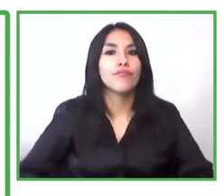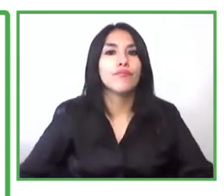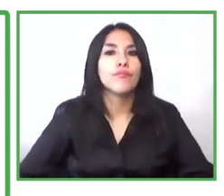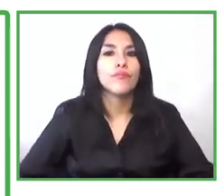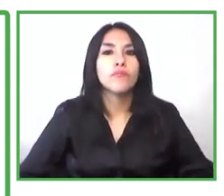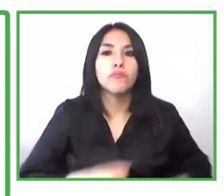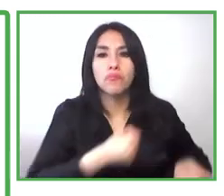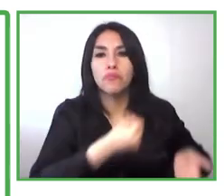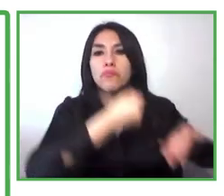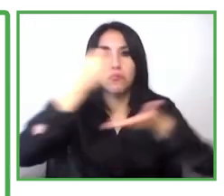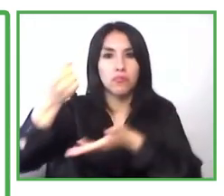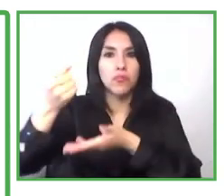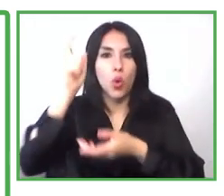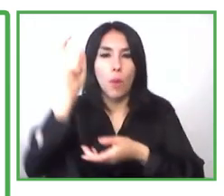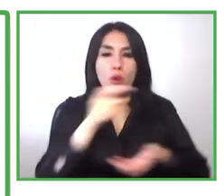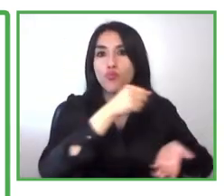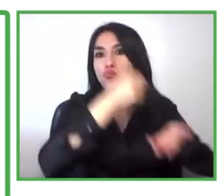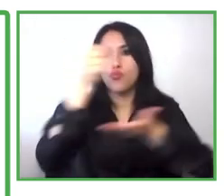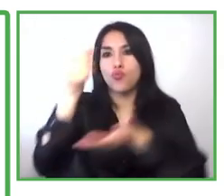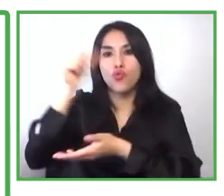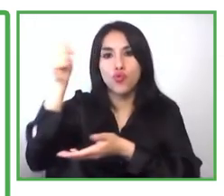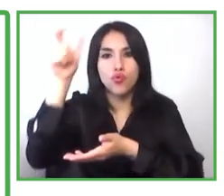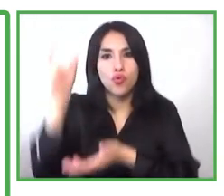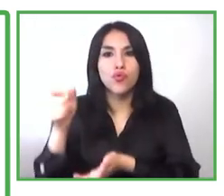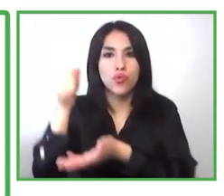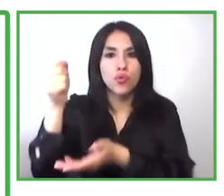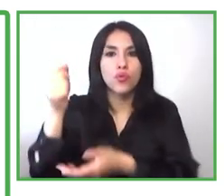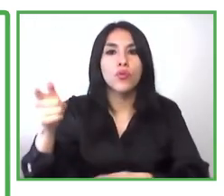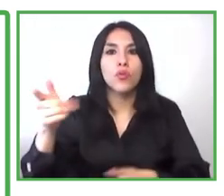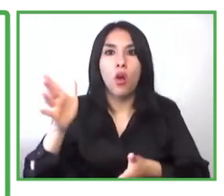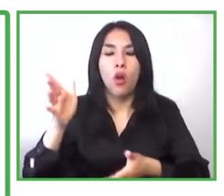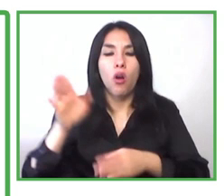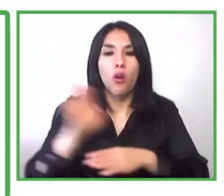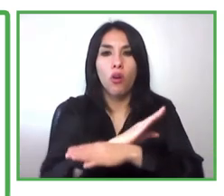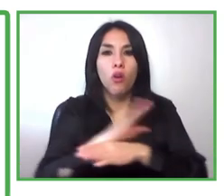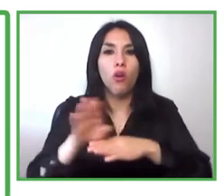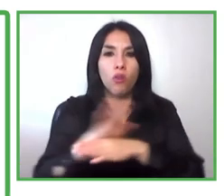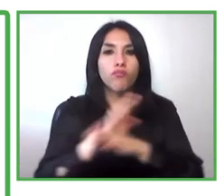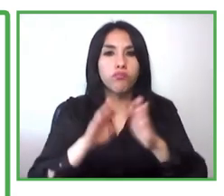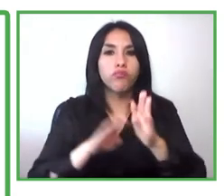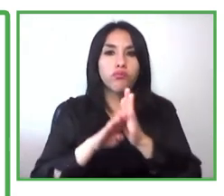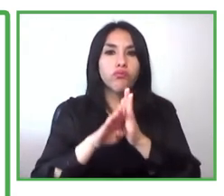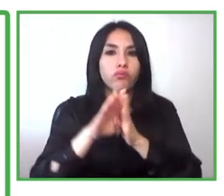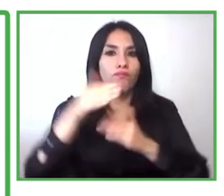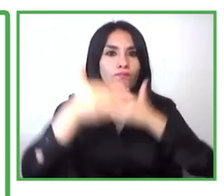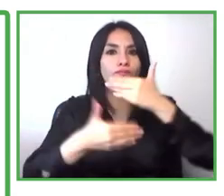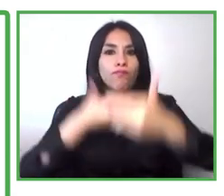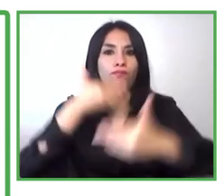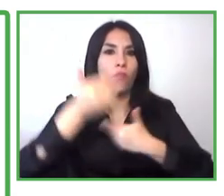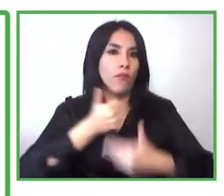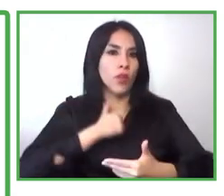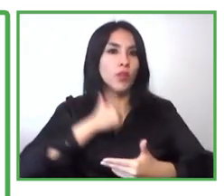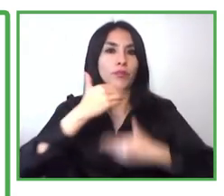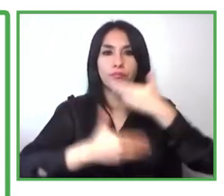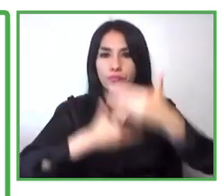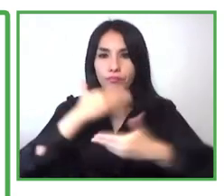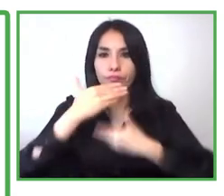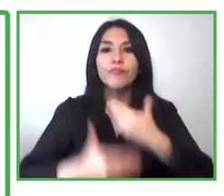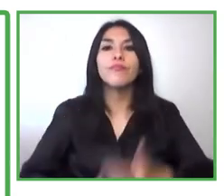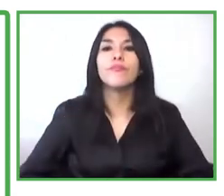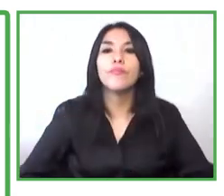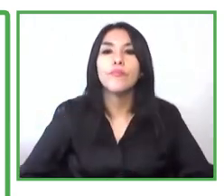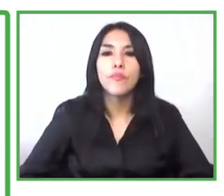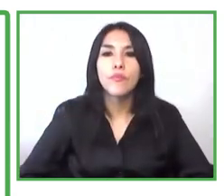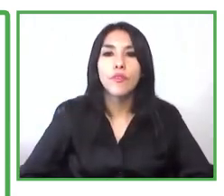receiving and that allowed them to maintain their sustainability sustainability and to still keep